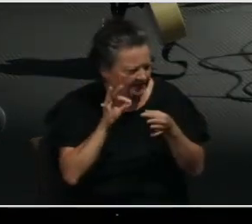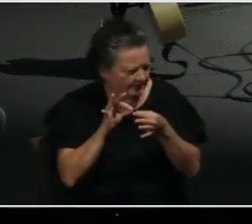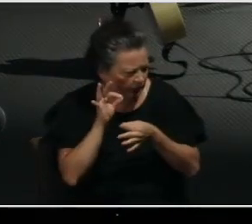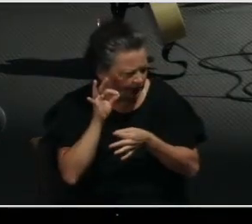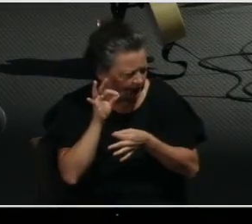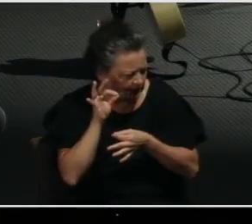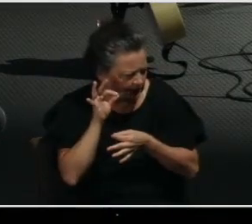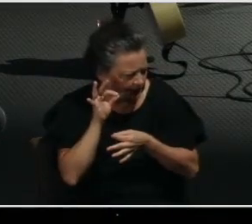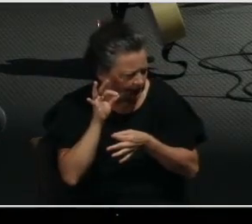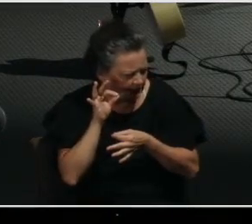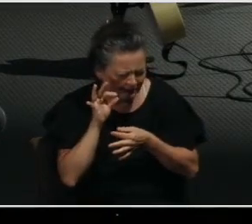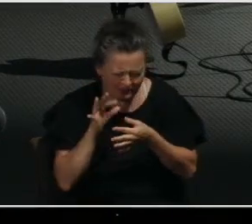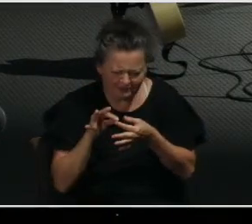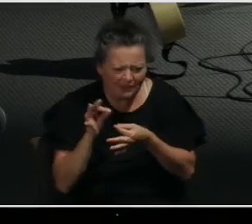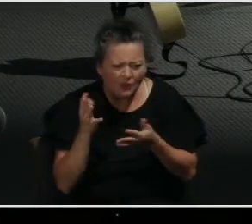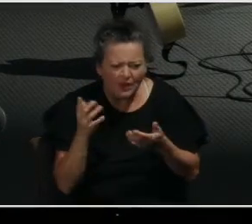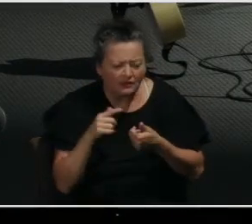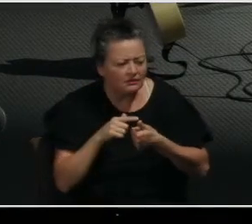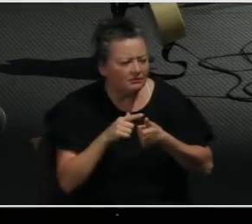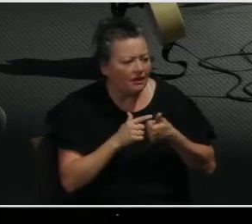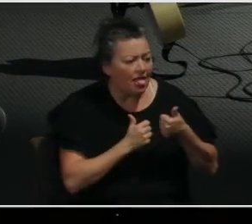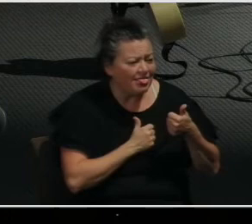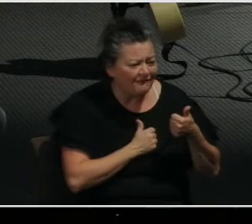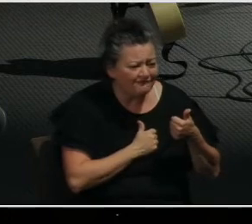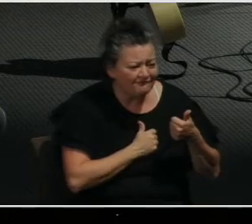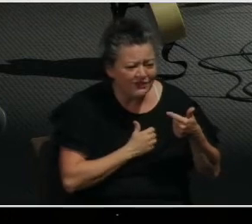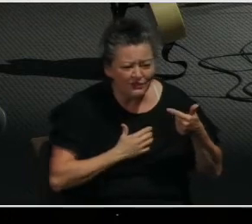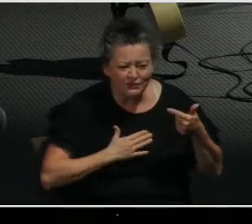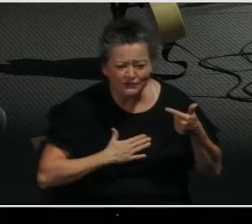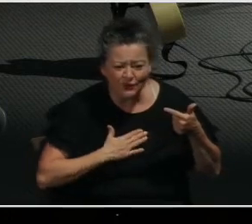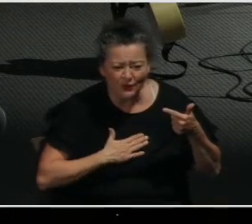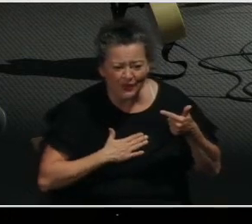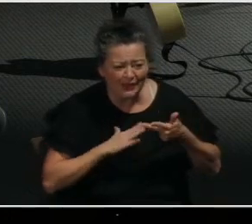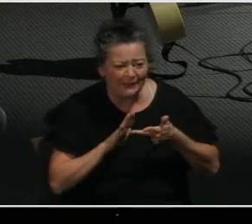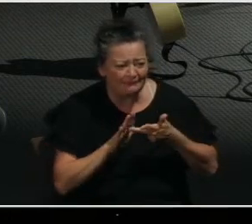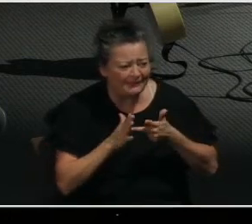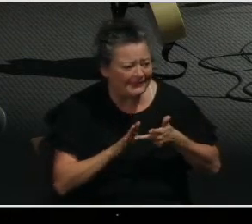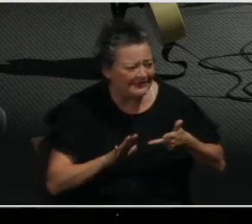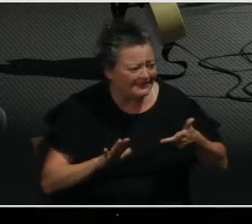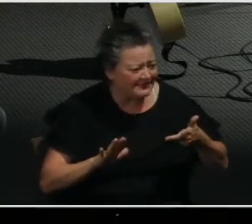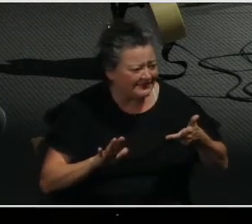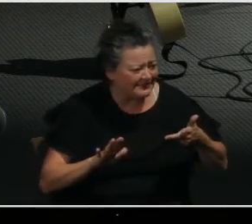love, joy, and peace.